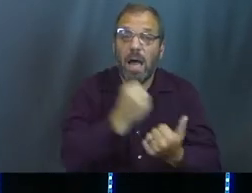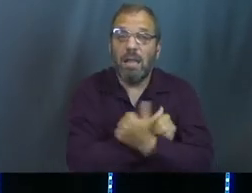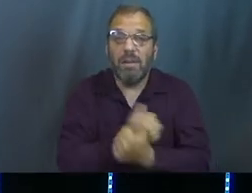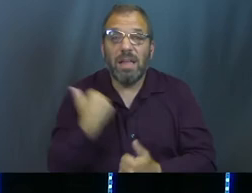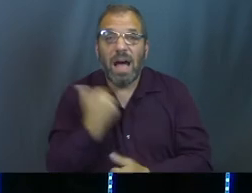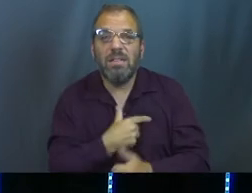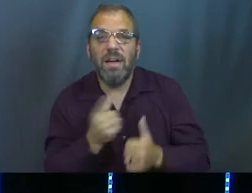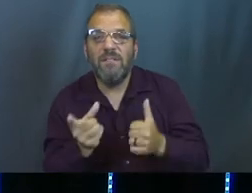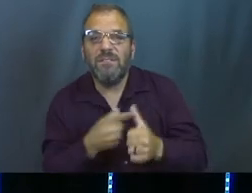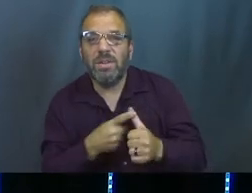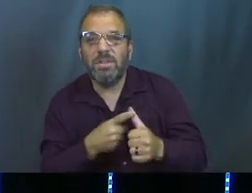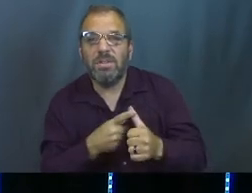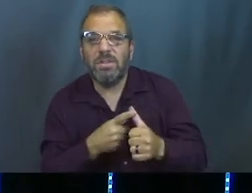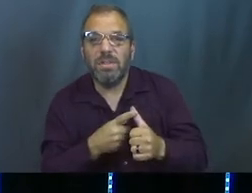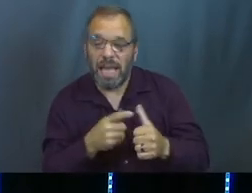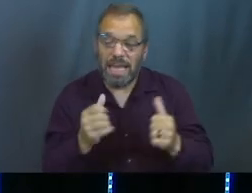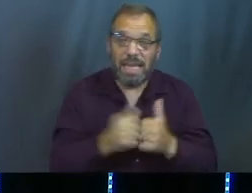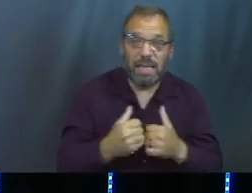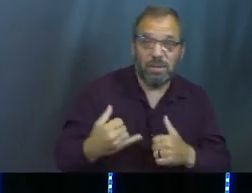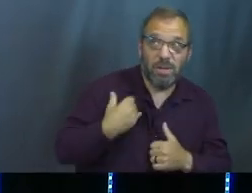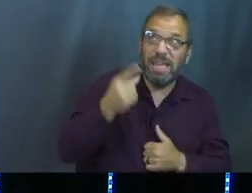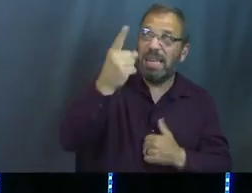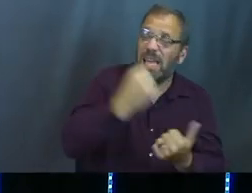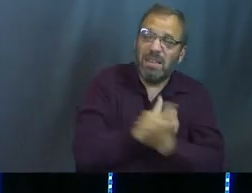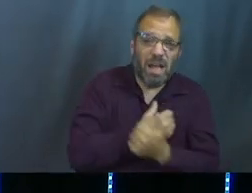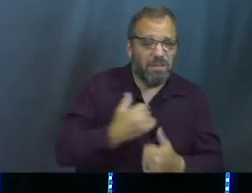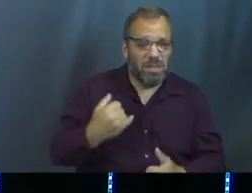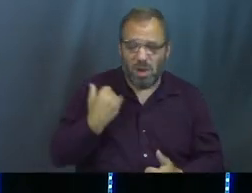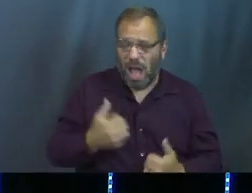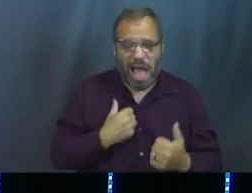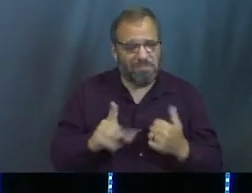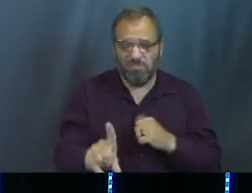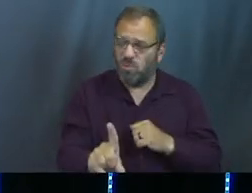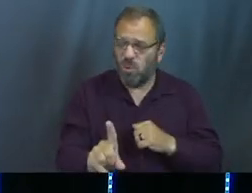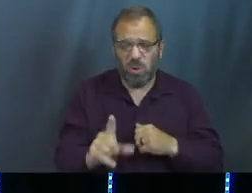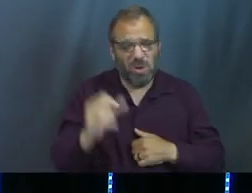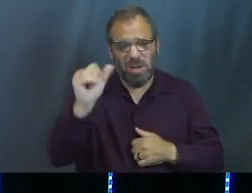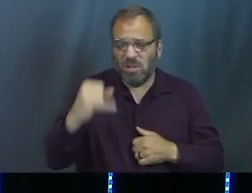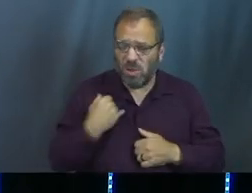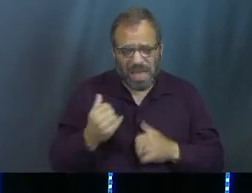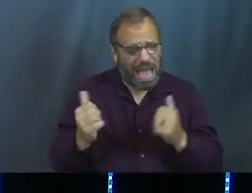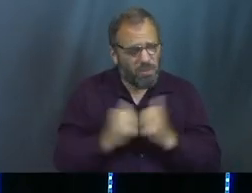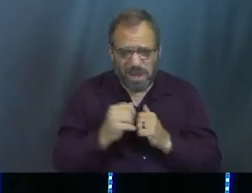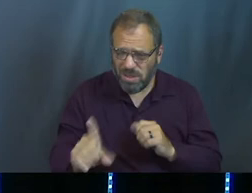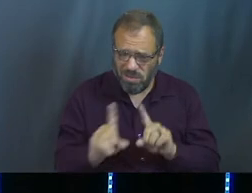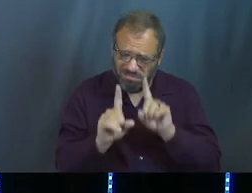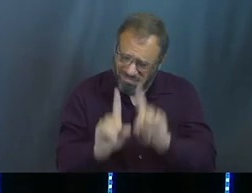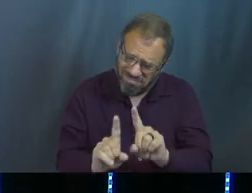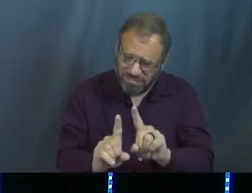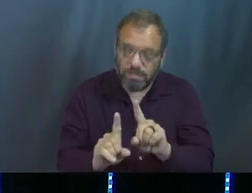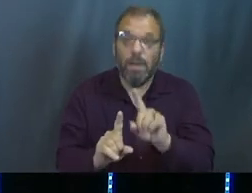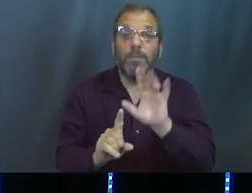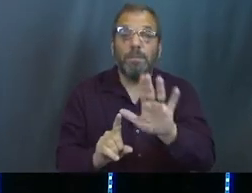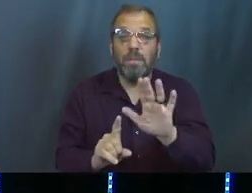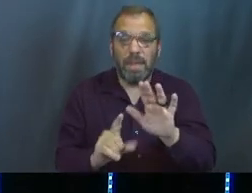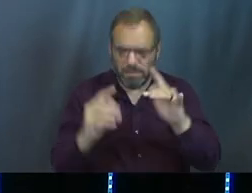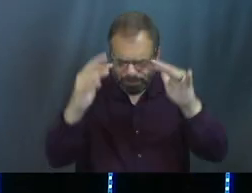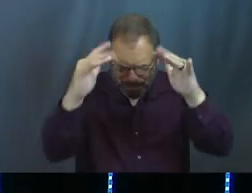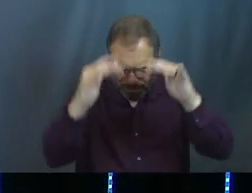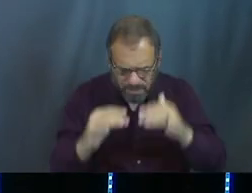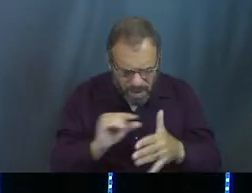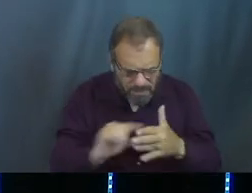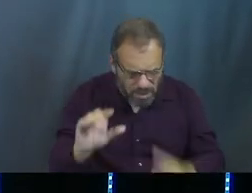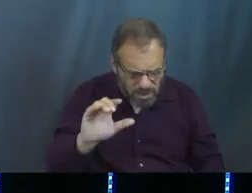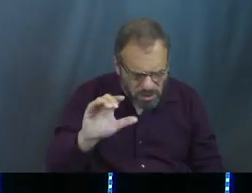first. This is him with Joseph. He loves Joseph. He's like, yeah, I love you. I'm right here. I'm right here. Check this out, right? So we go down